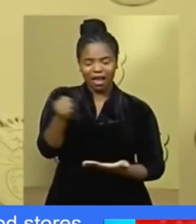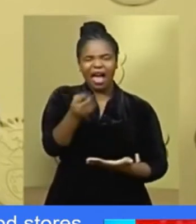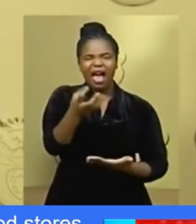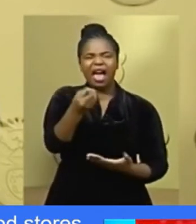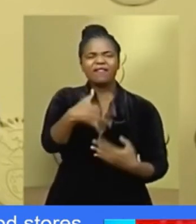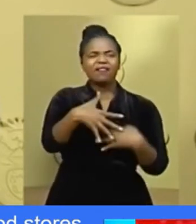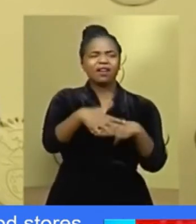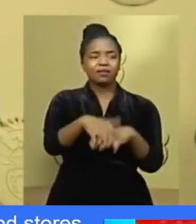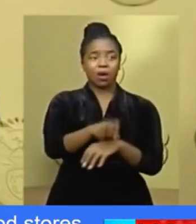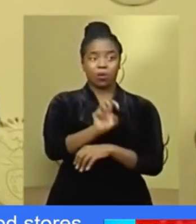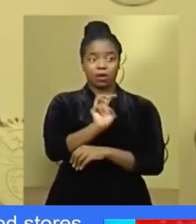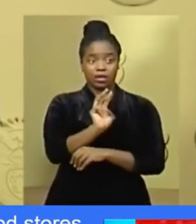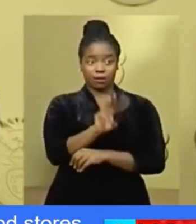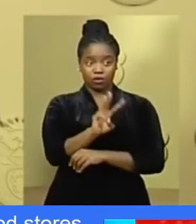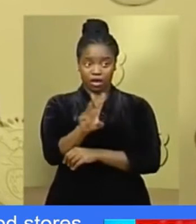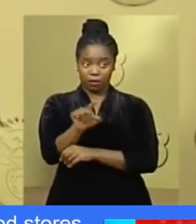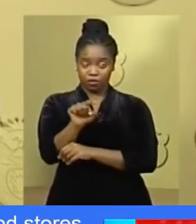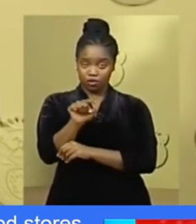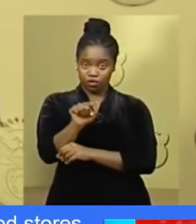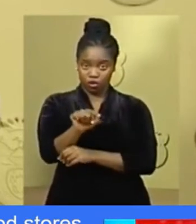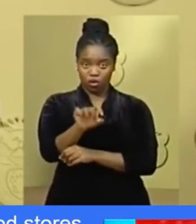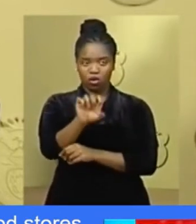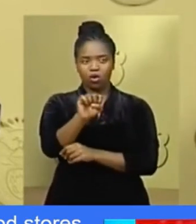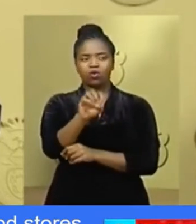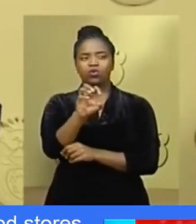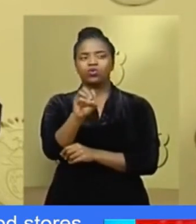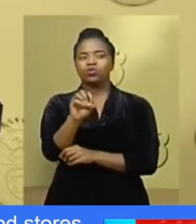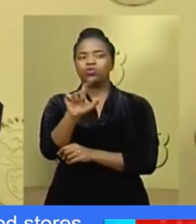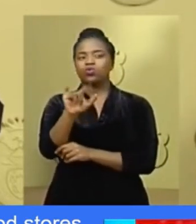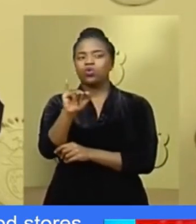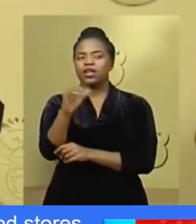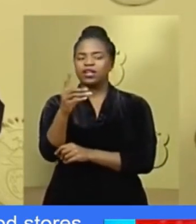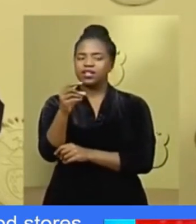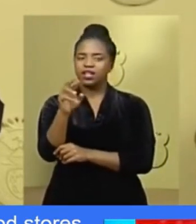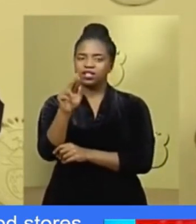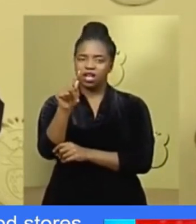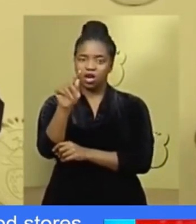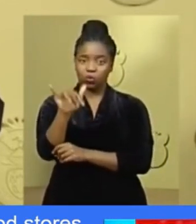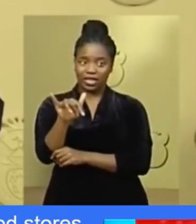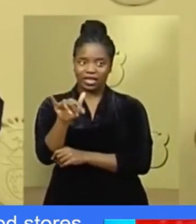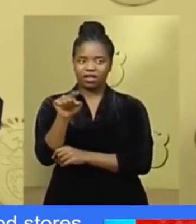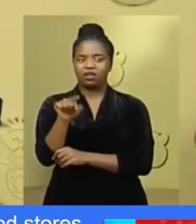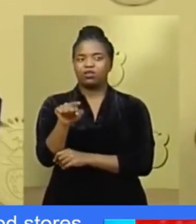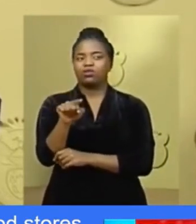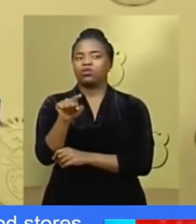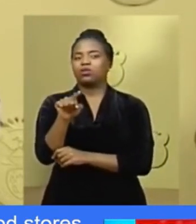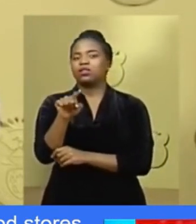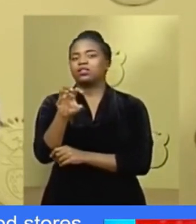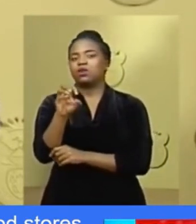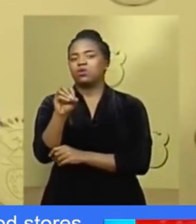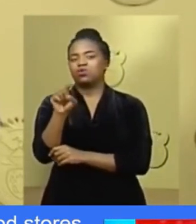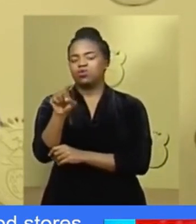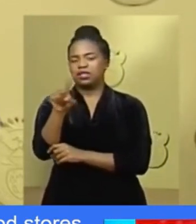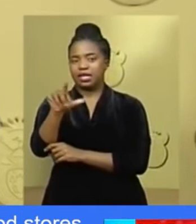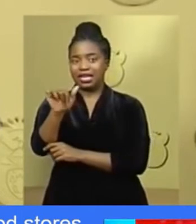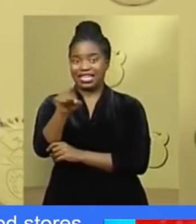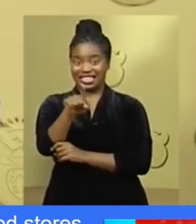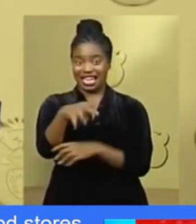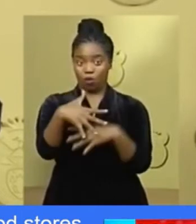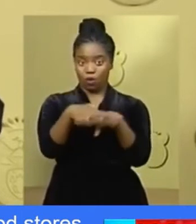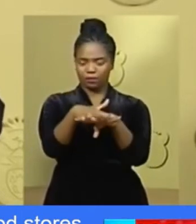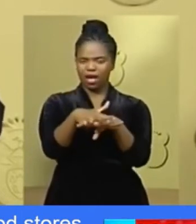website www.solidarityfund.co.za and anyone